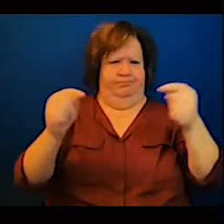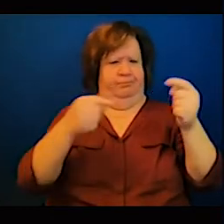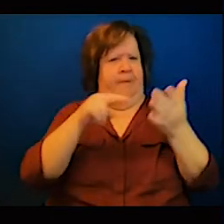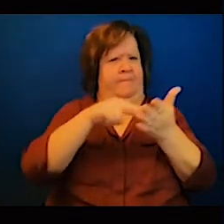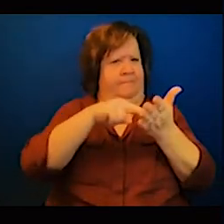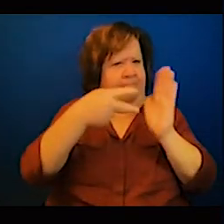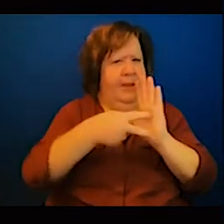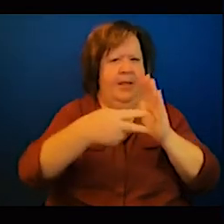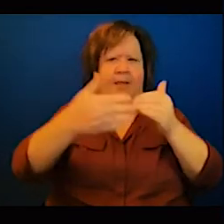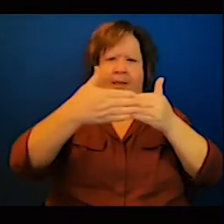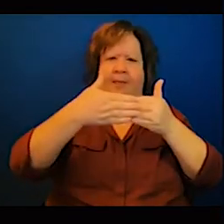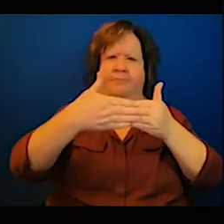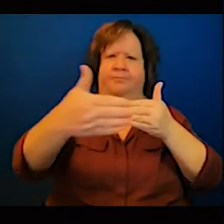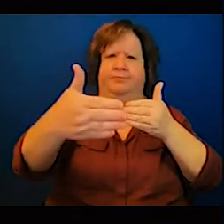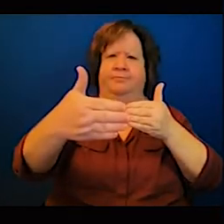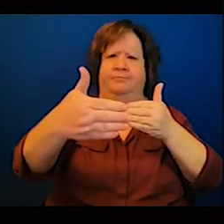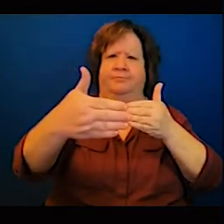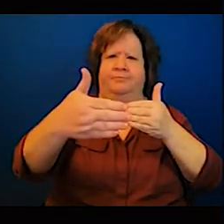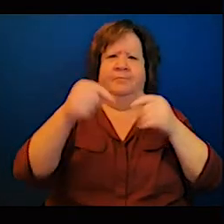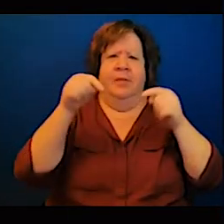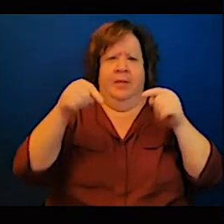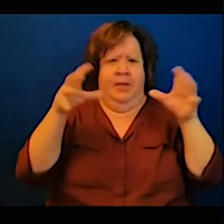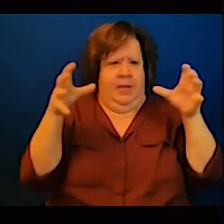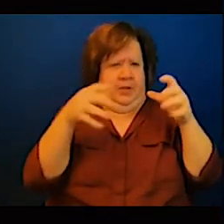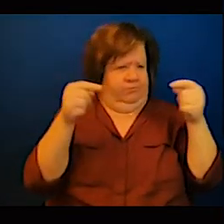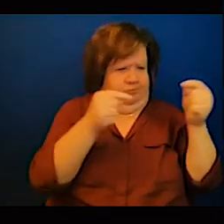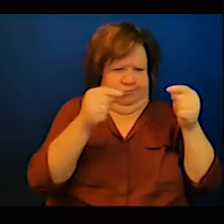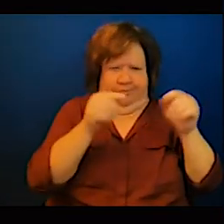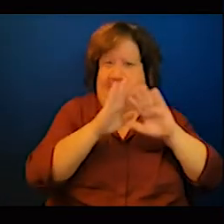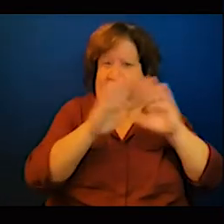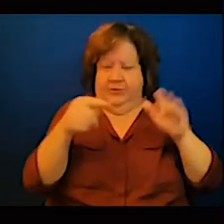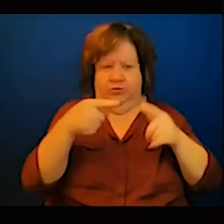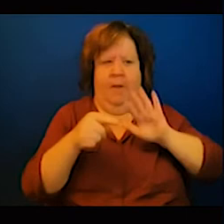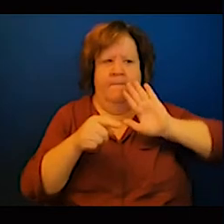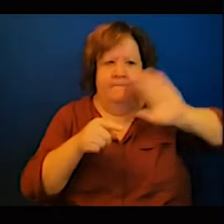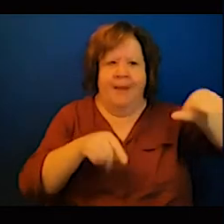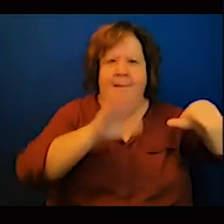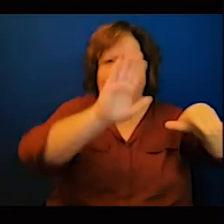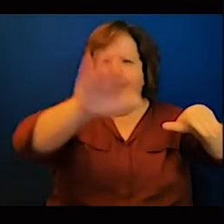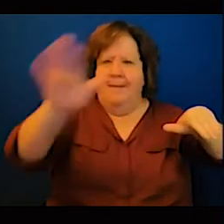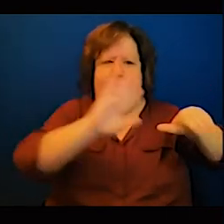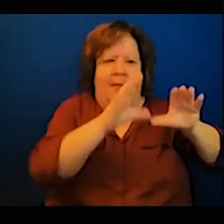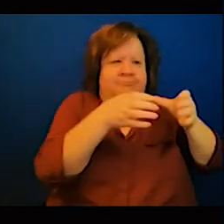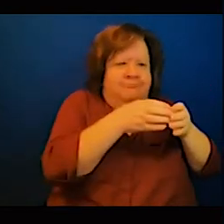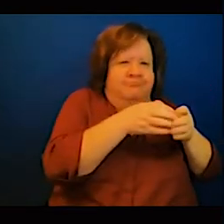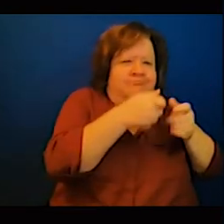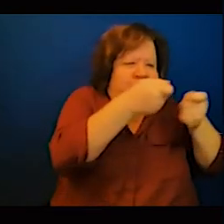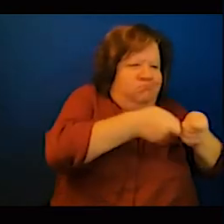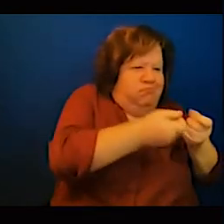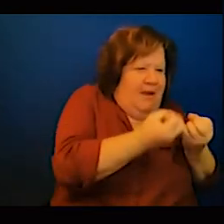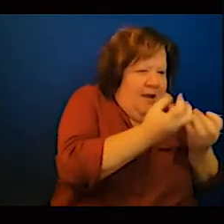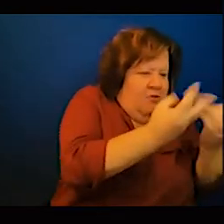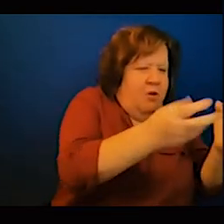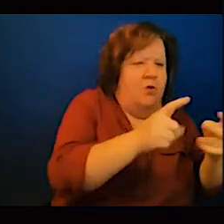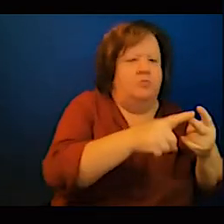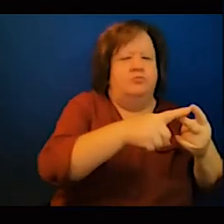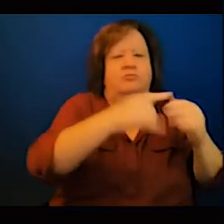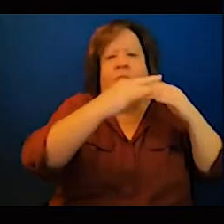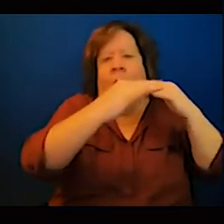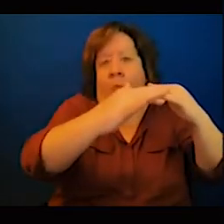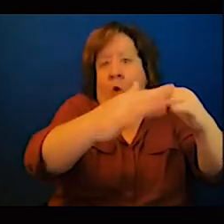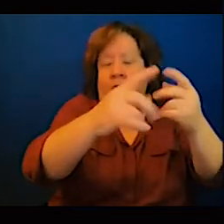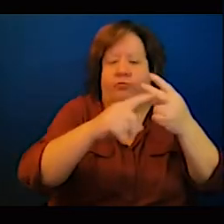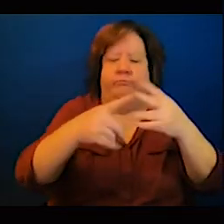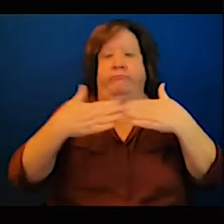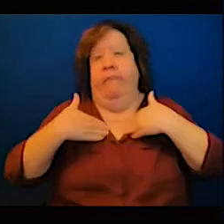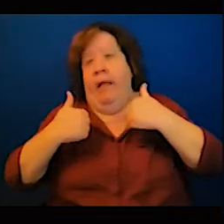forestry period they meet again and so forth and we said okay you know what to achieve this like countries send ambassadors to